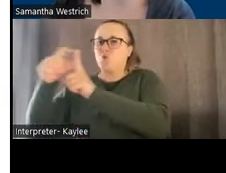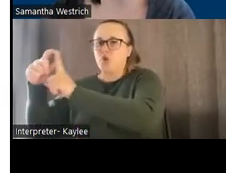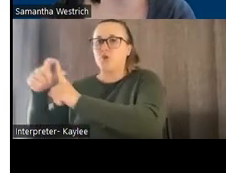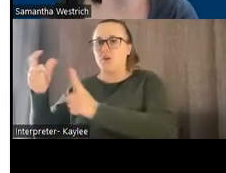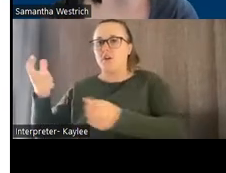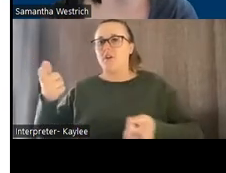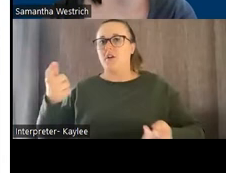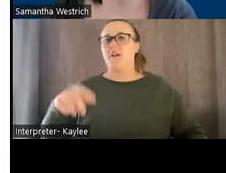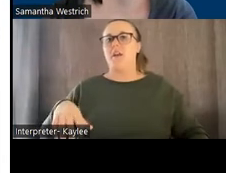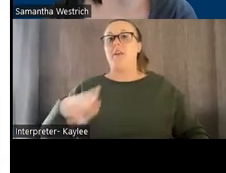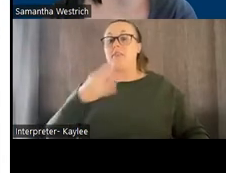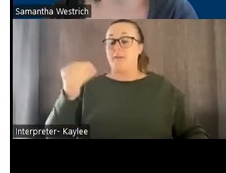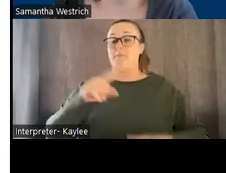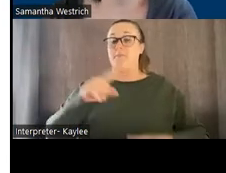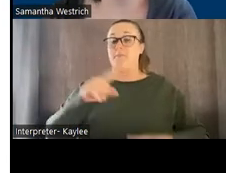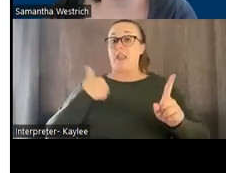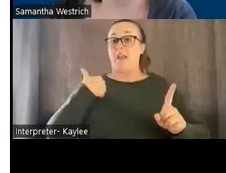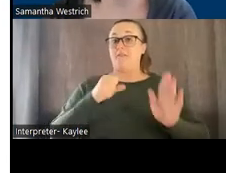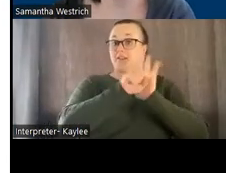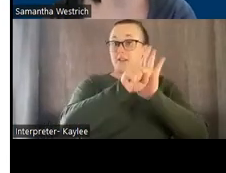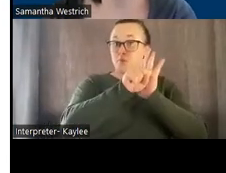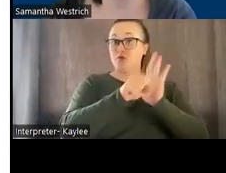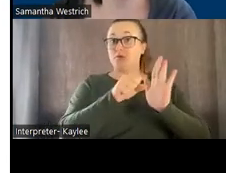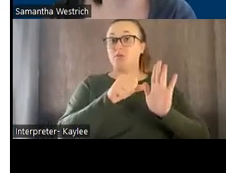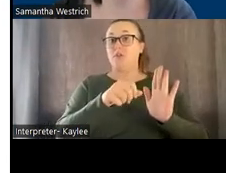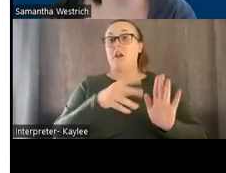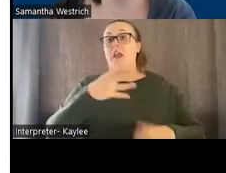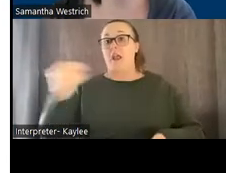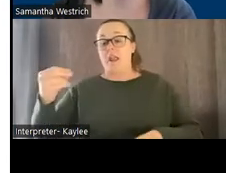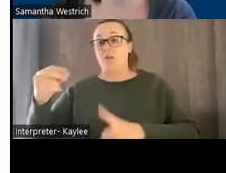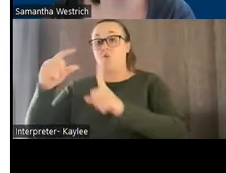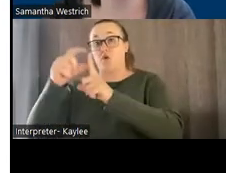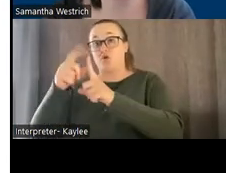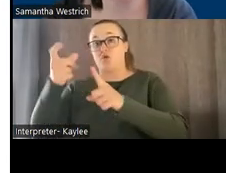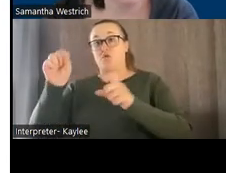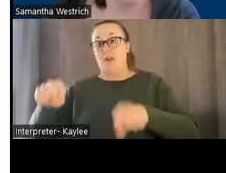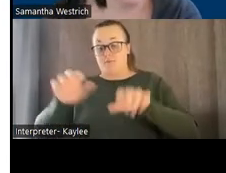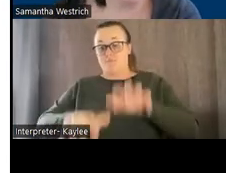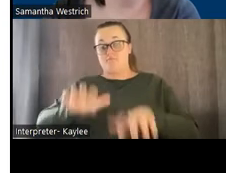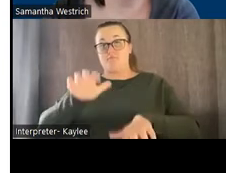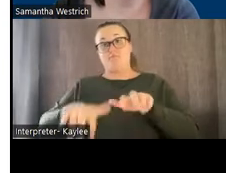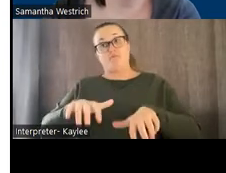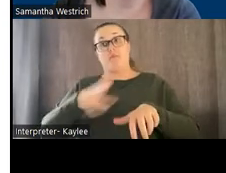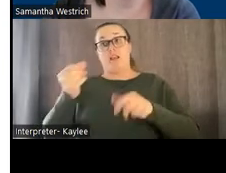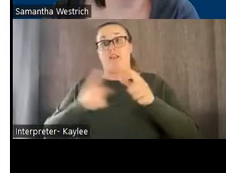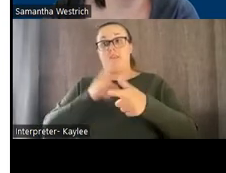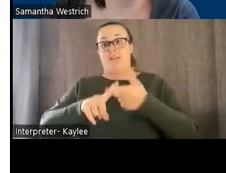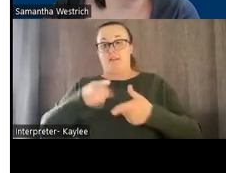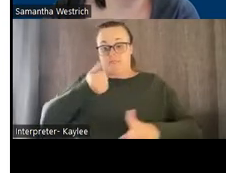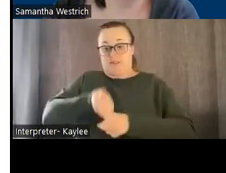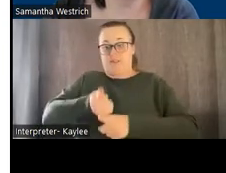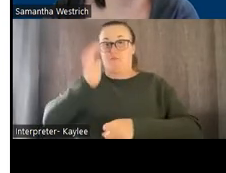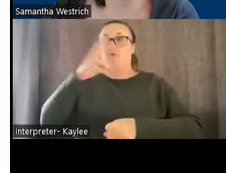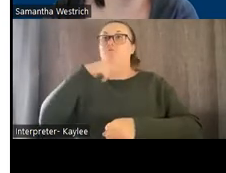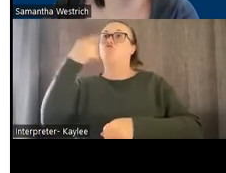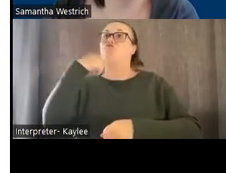literate individuals who are just want to kind of type out a message and use speech to text. The price for